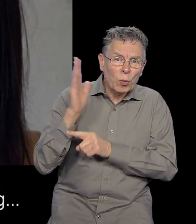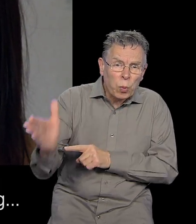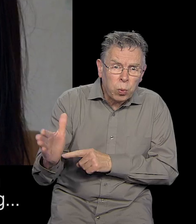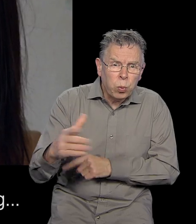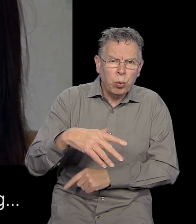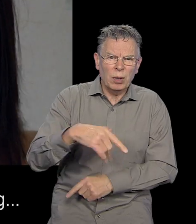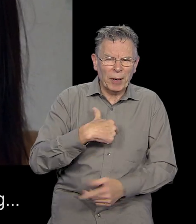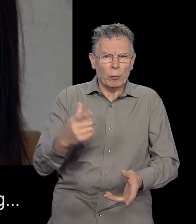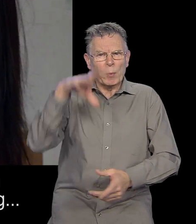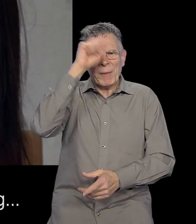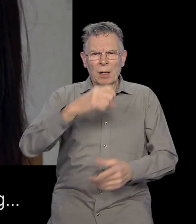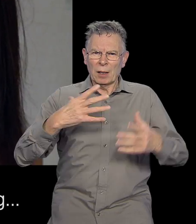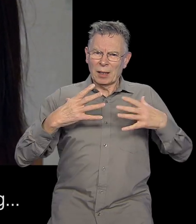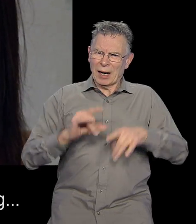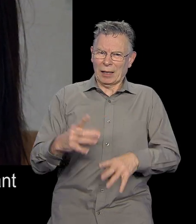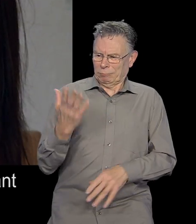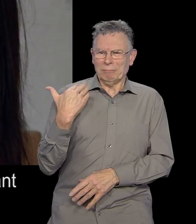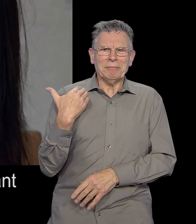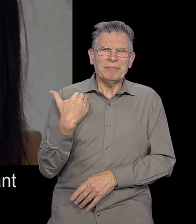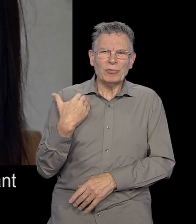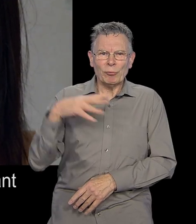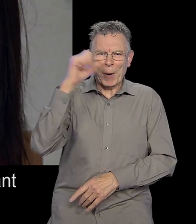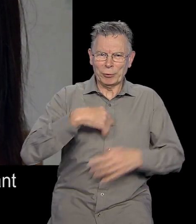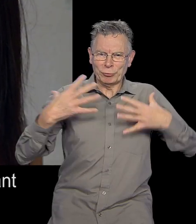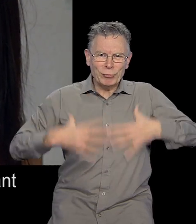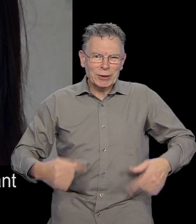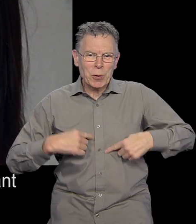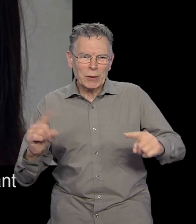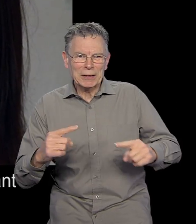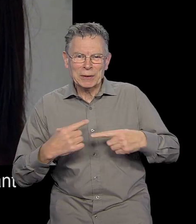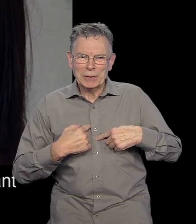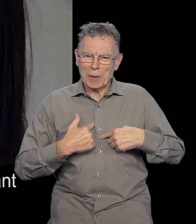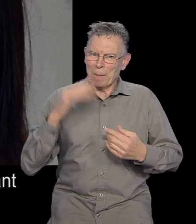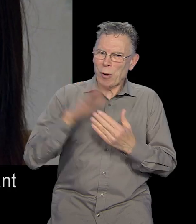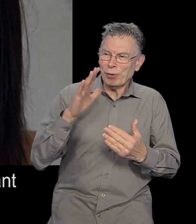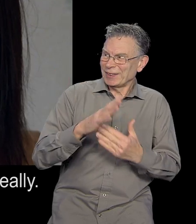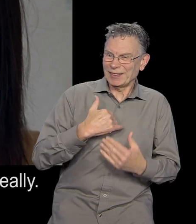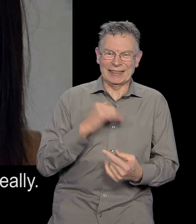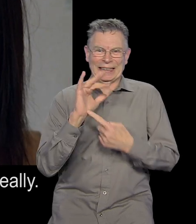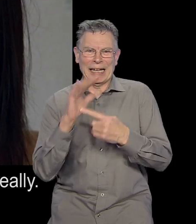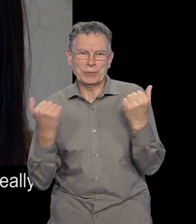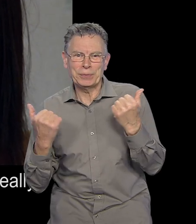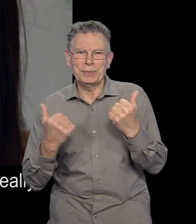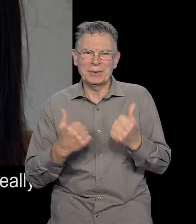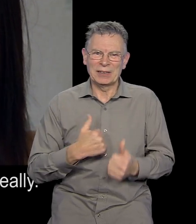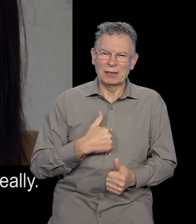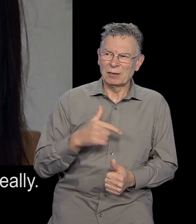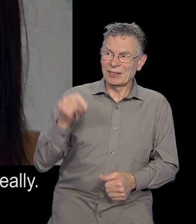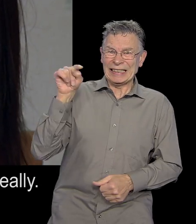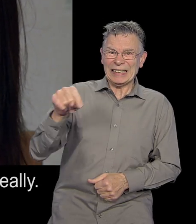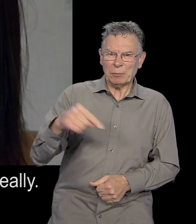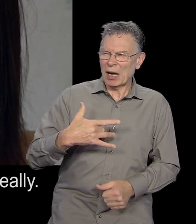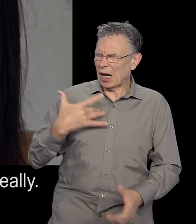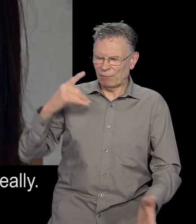yesterday I can remember what I was wearing because it's such a like important day to my mind it's from when my life